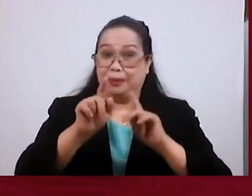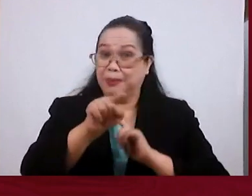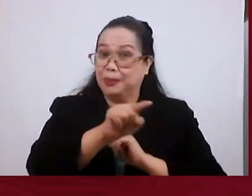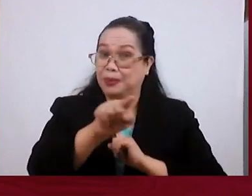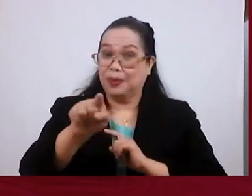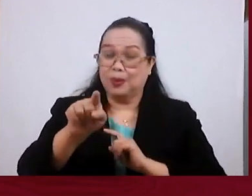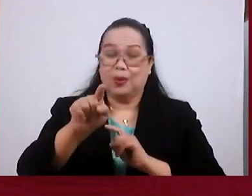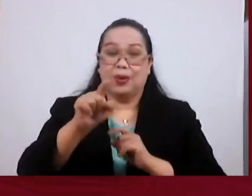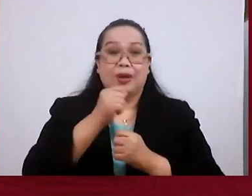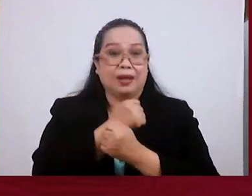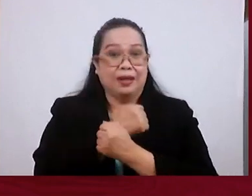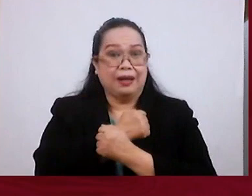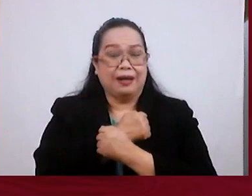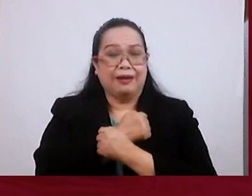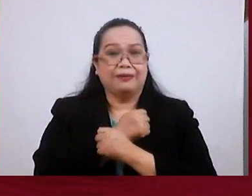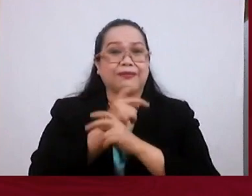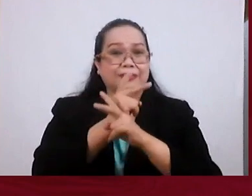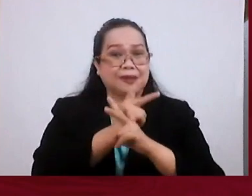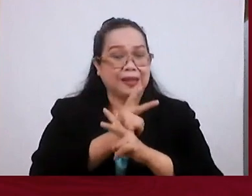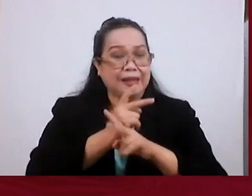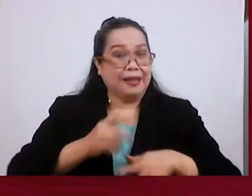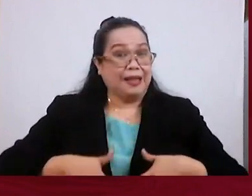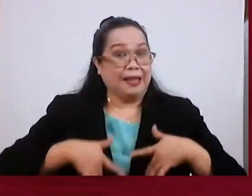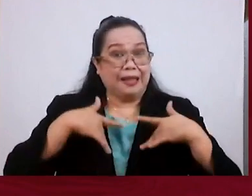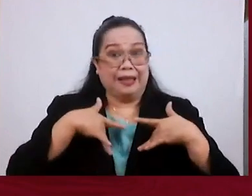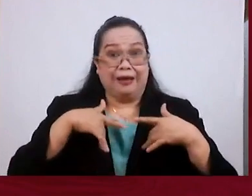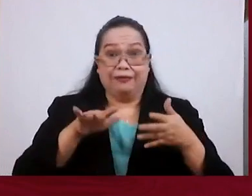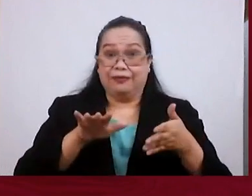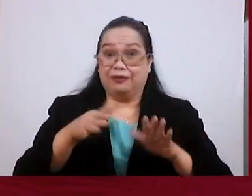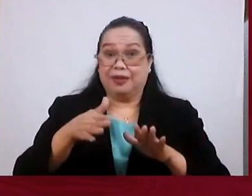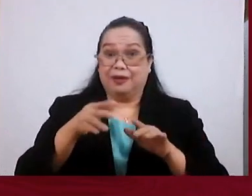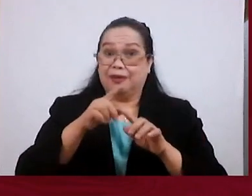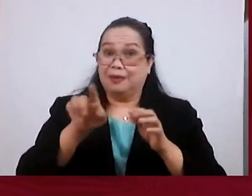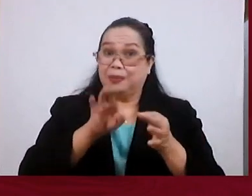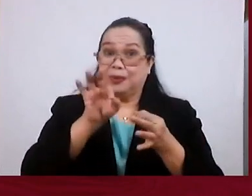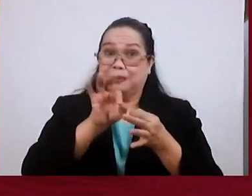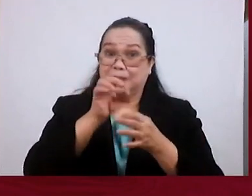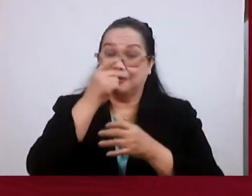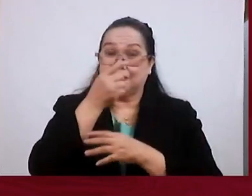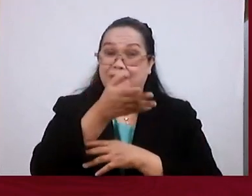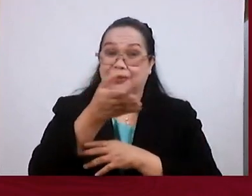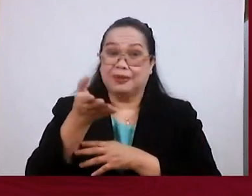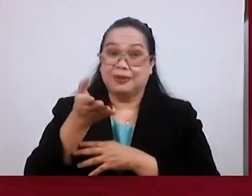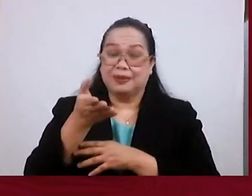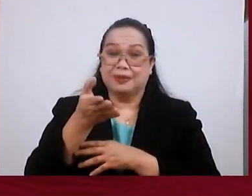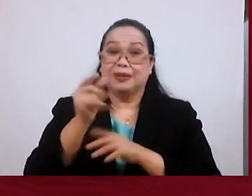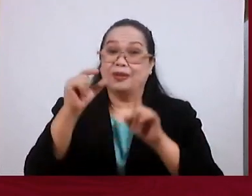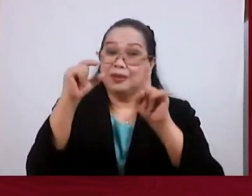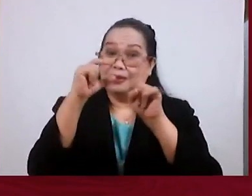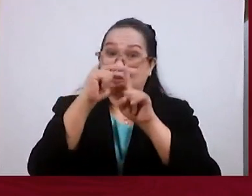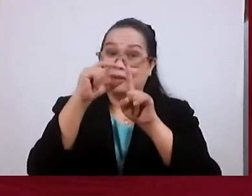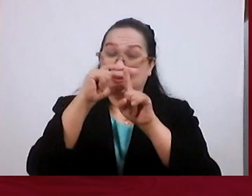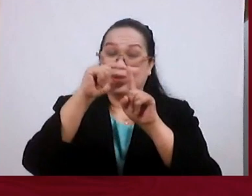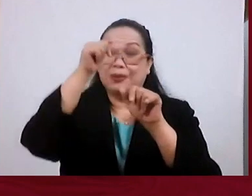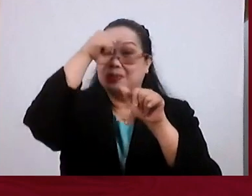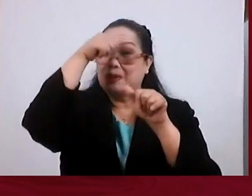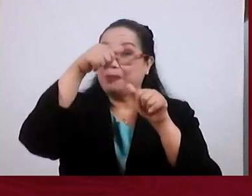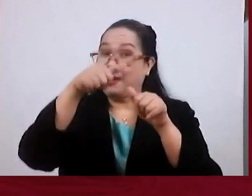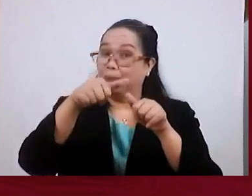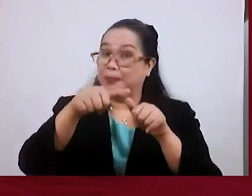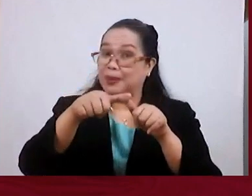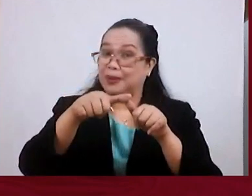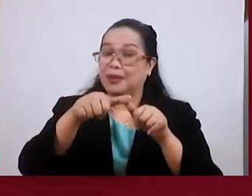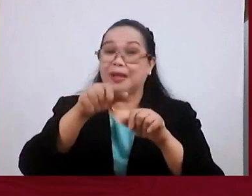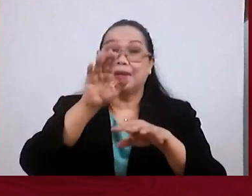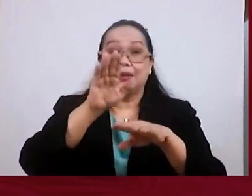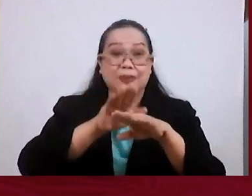about something that could mean life or death literally for them. So beloved, in words reminiscent, in other